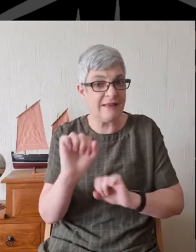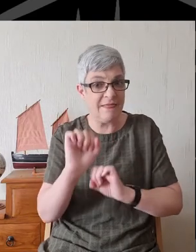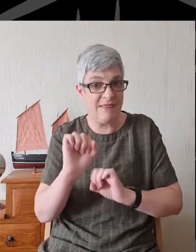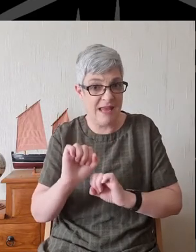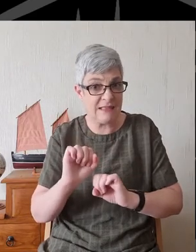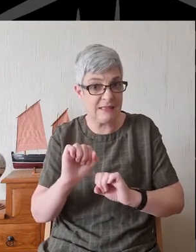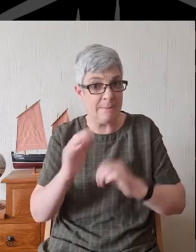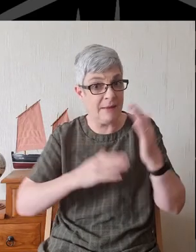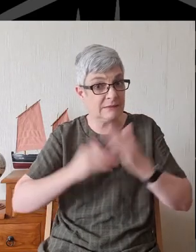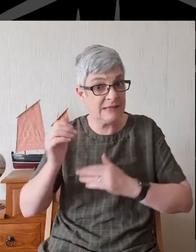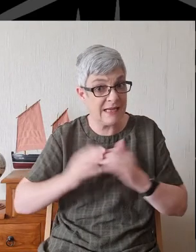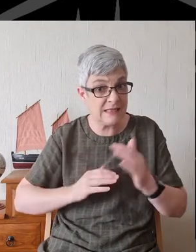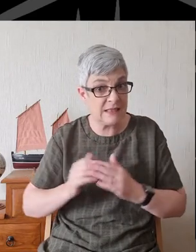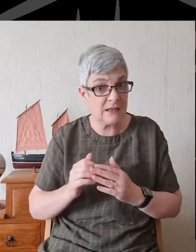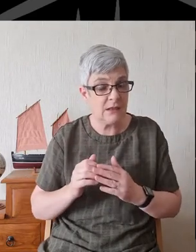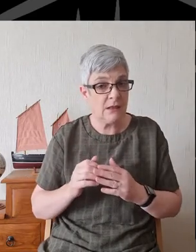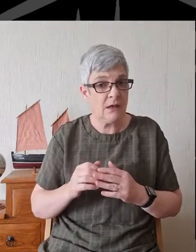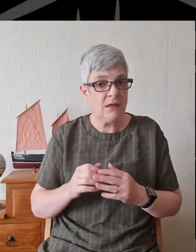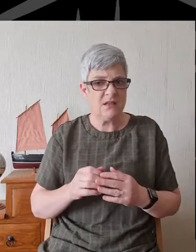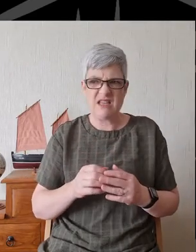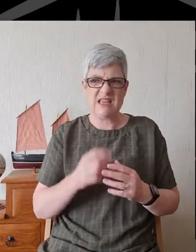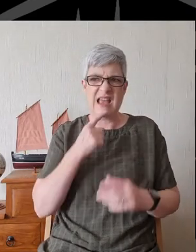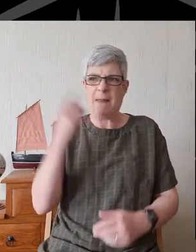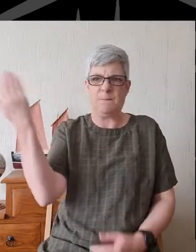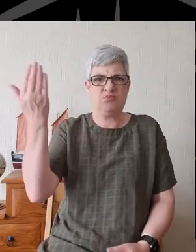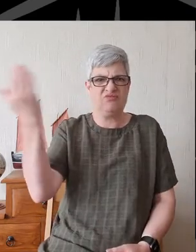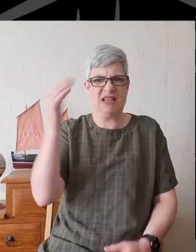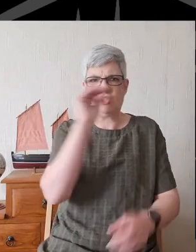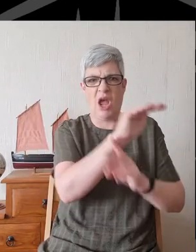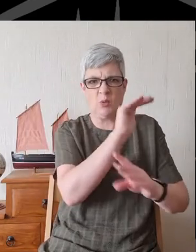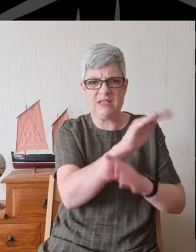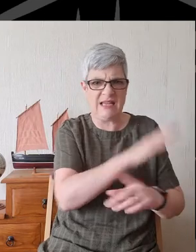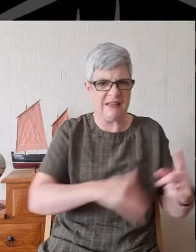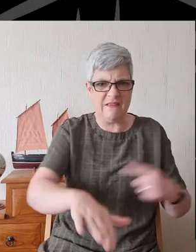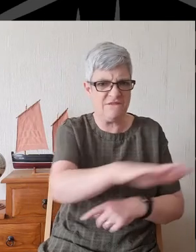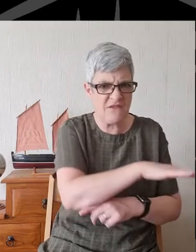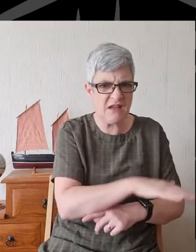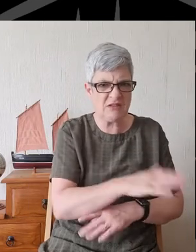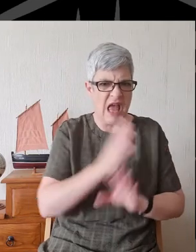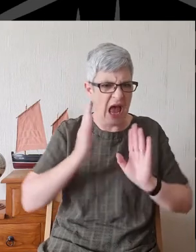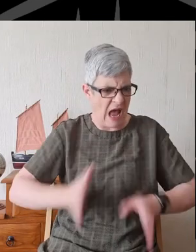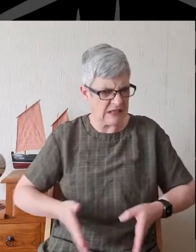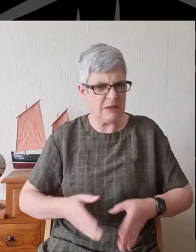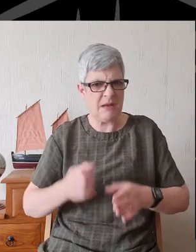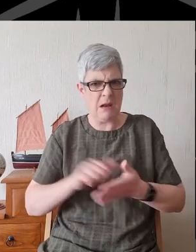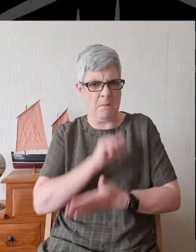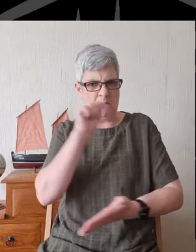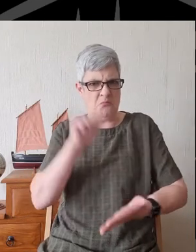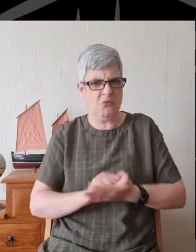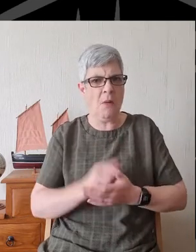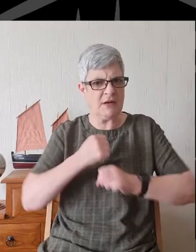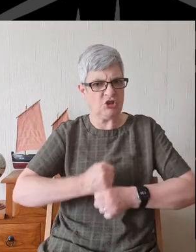their own buildings. You can't preach the gospel out in the fields. You've got to do it in a proper Church of England church.